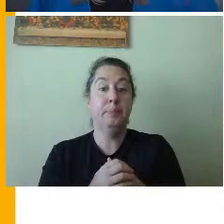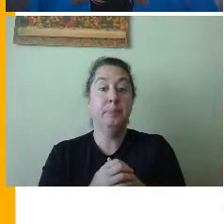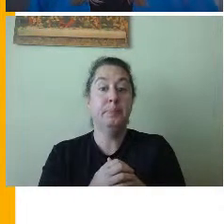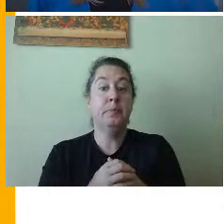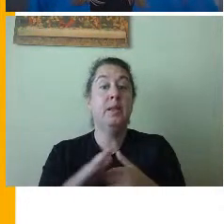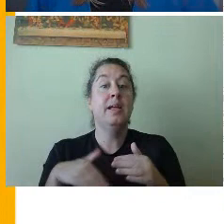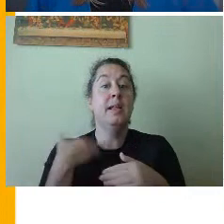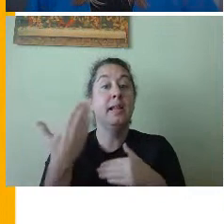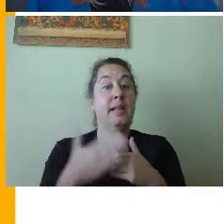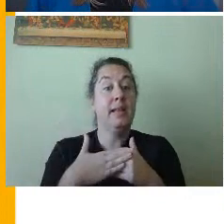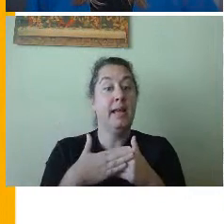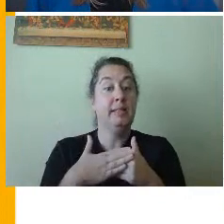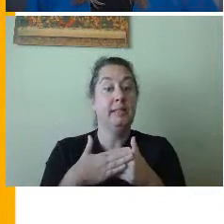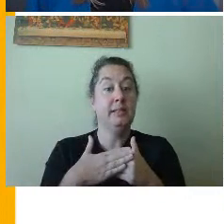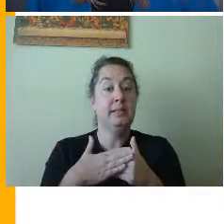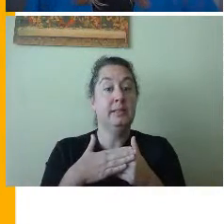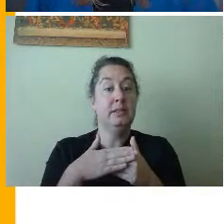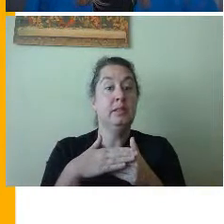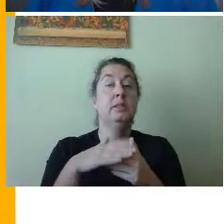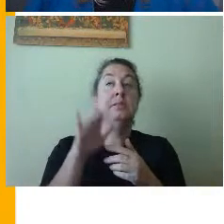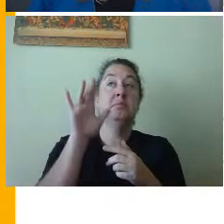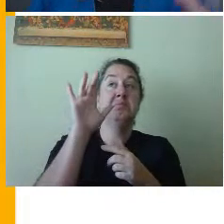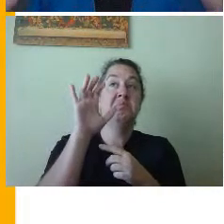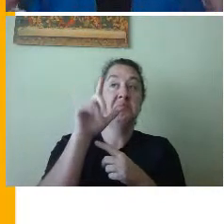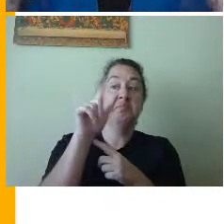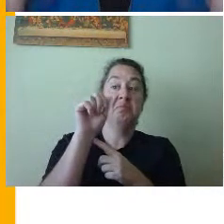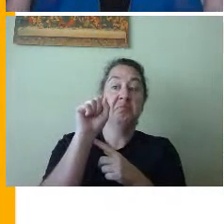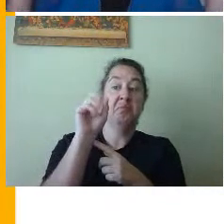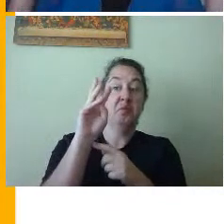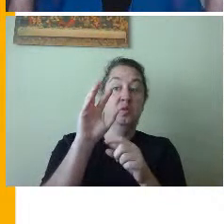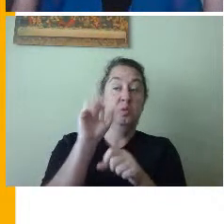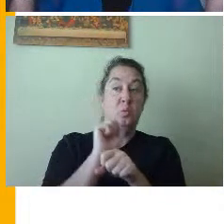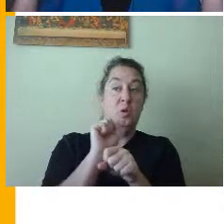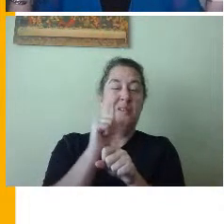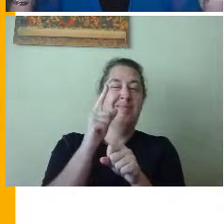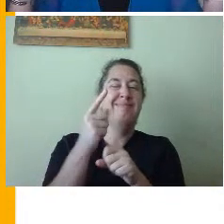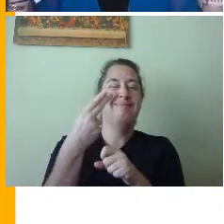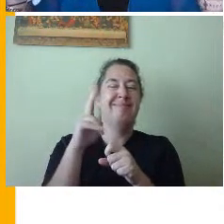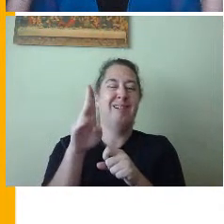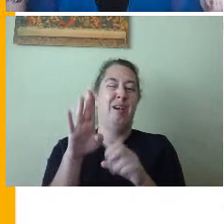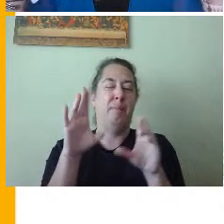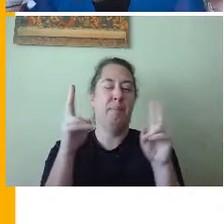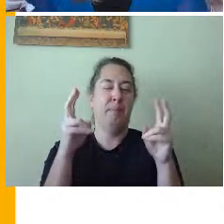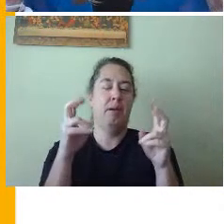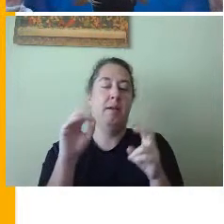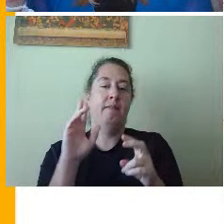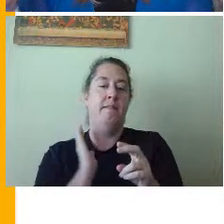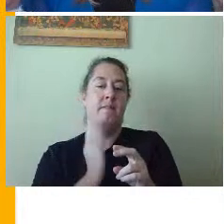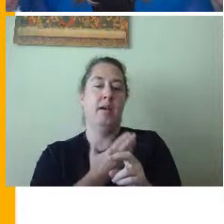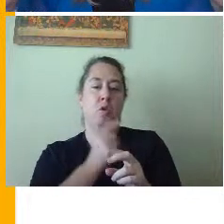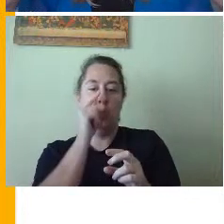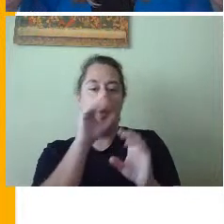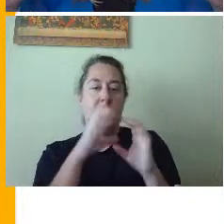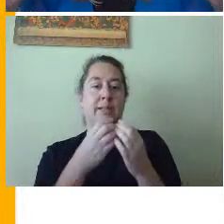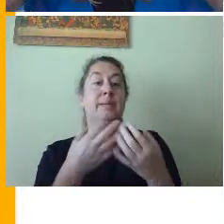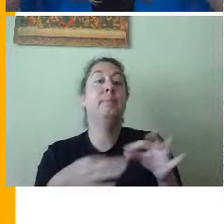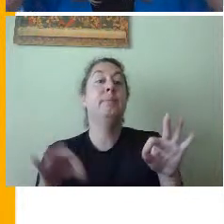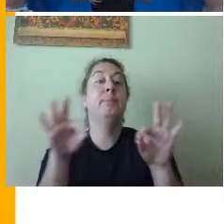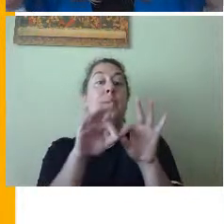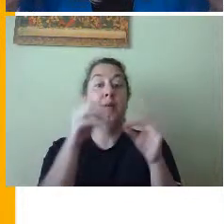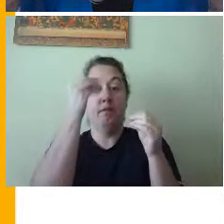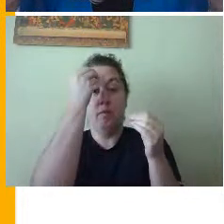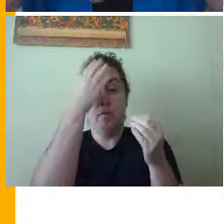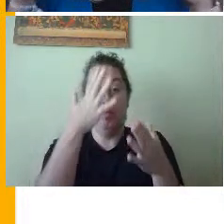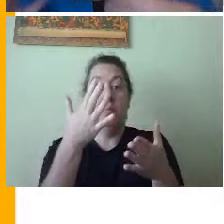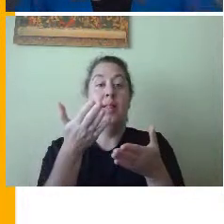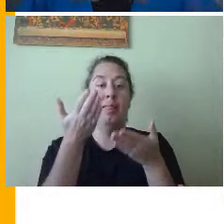The next part up here is classwork. This is mostly the hub of our Google Classroom. This is where all the important stuff is going to be